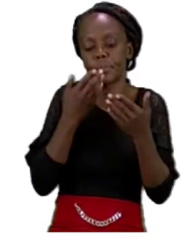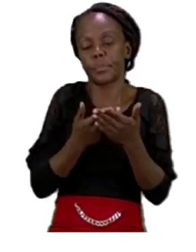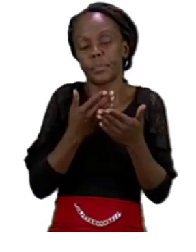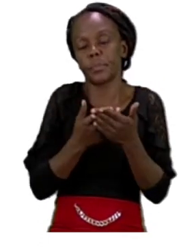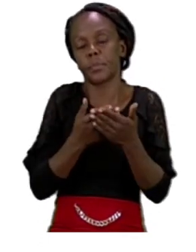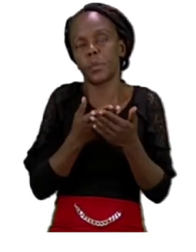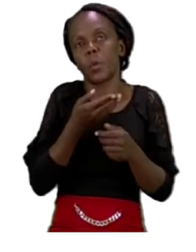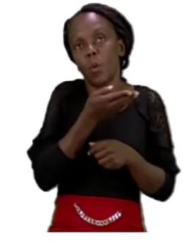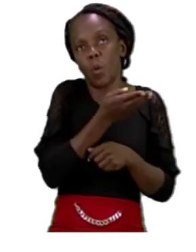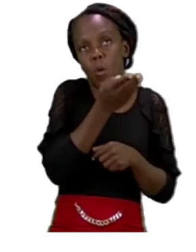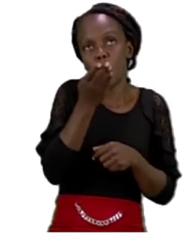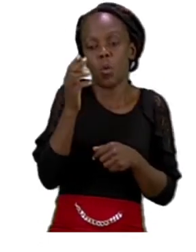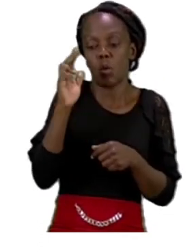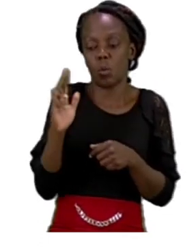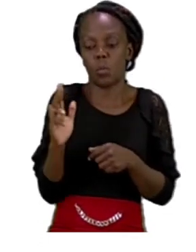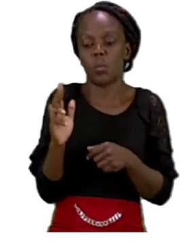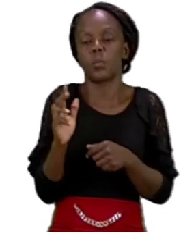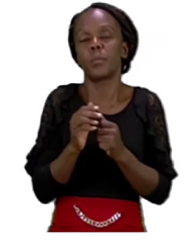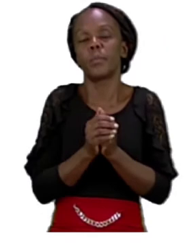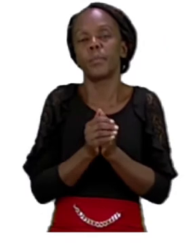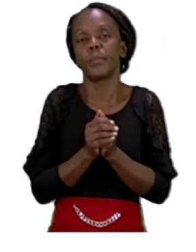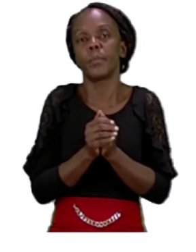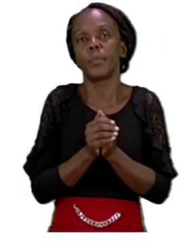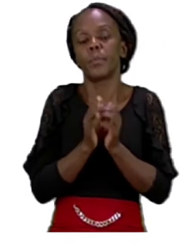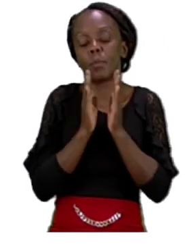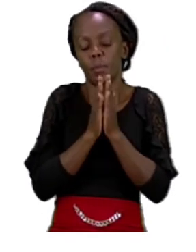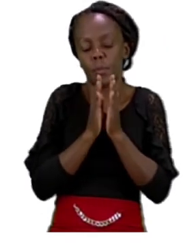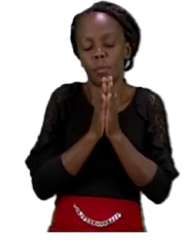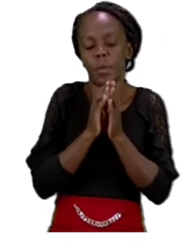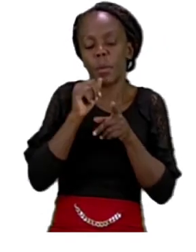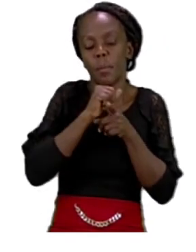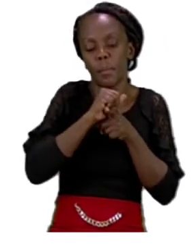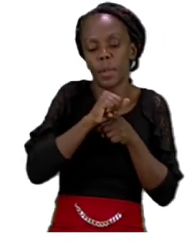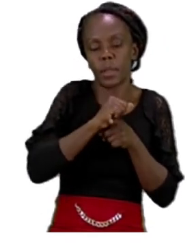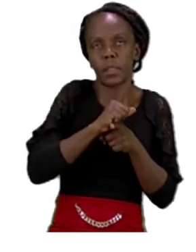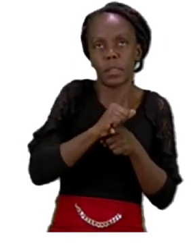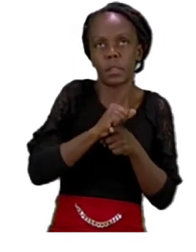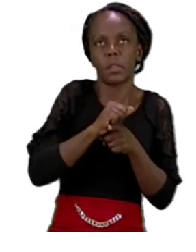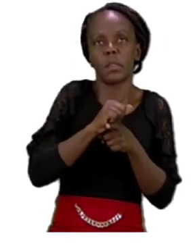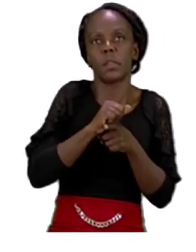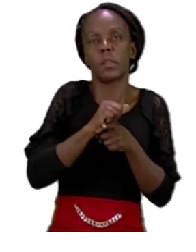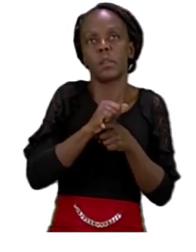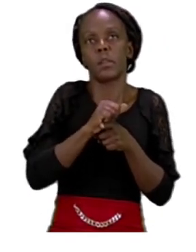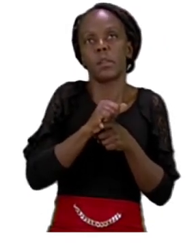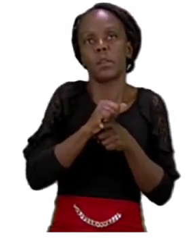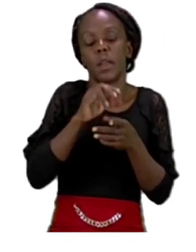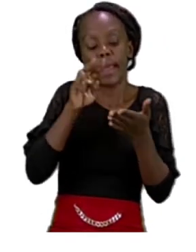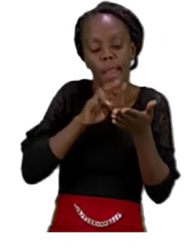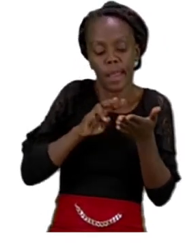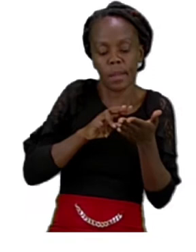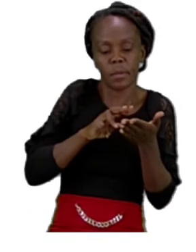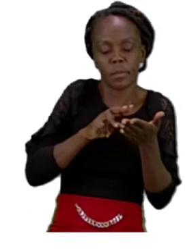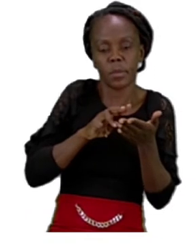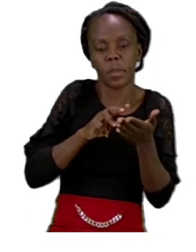I want you to practice now. want pointing and reading to the person that we are talking about. Are you